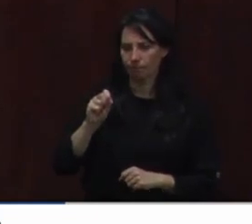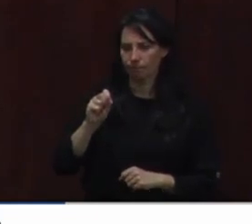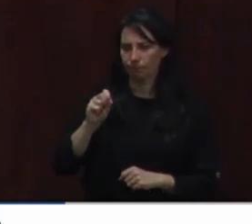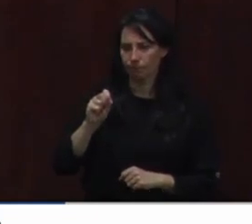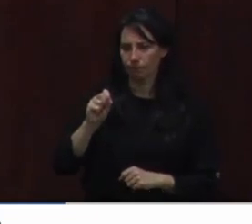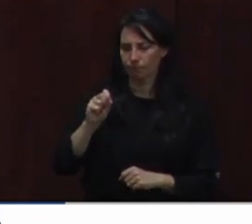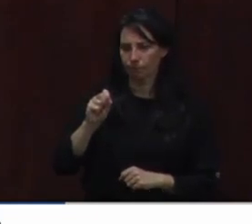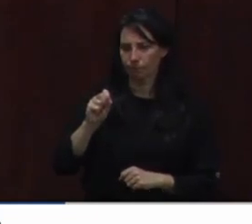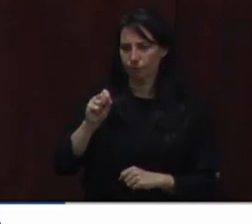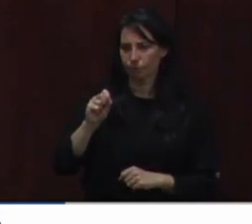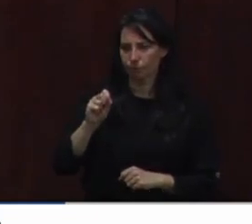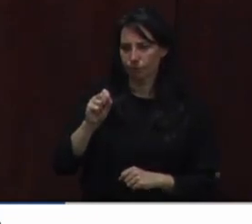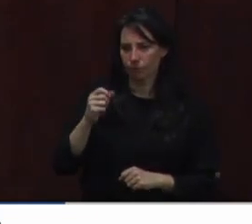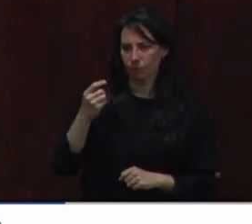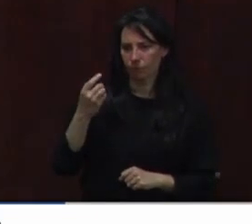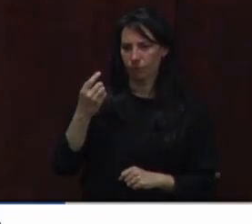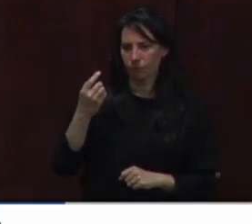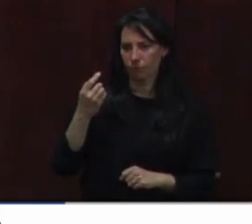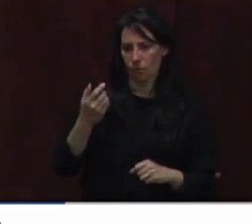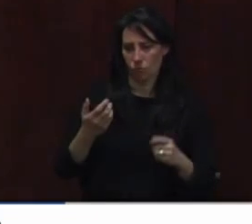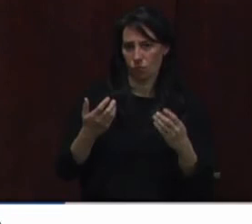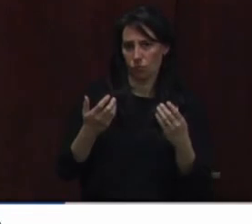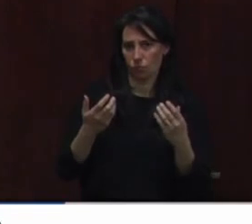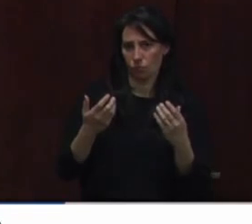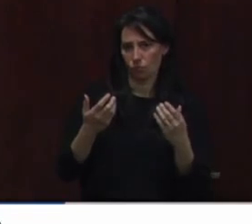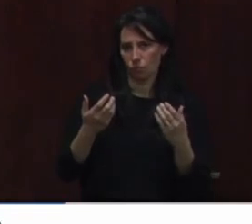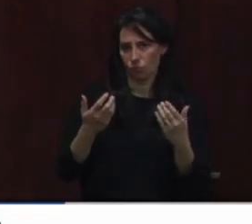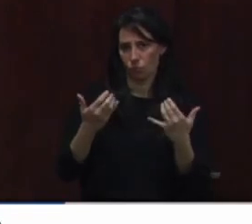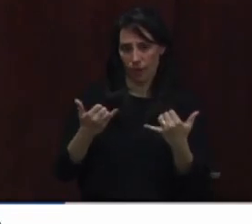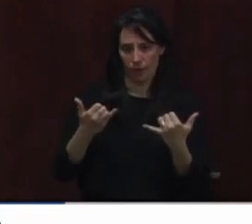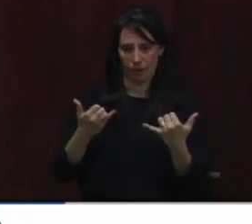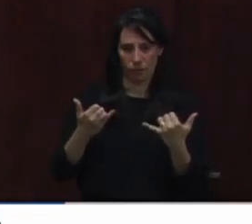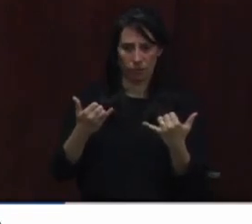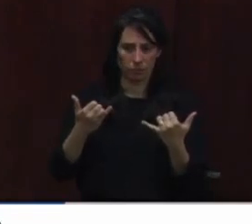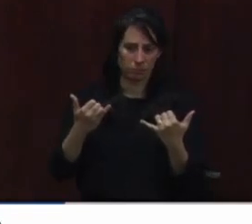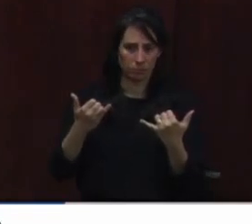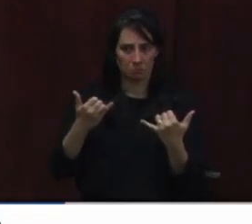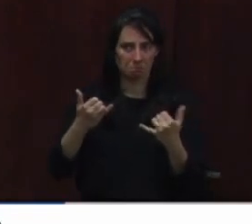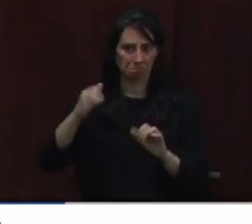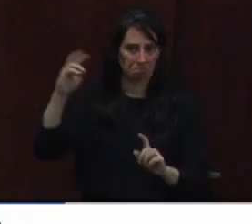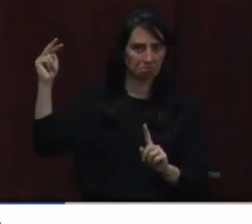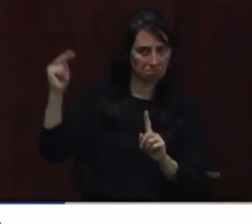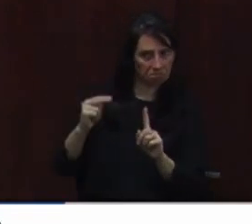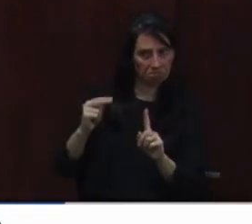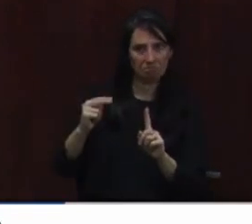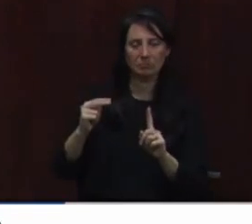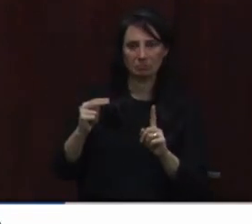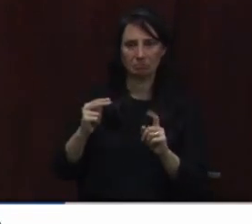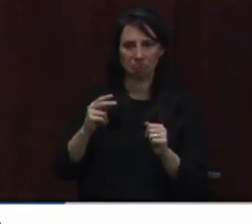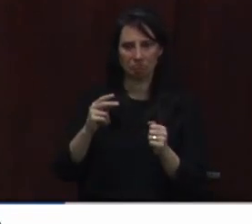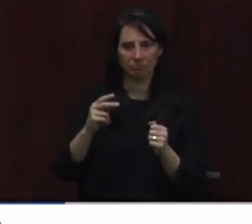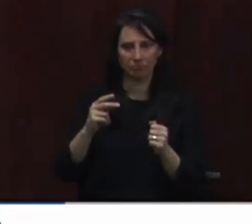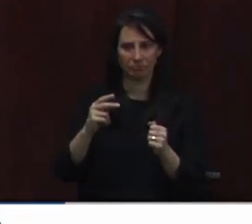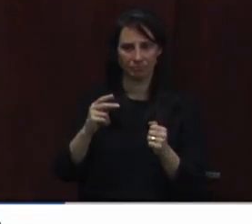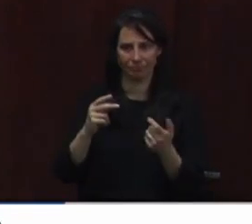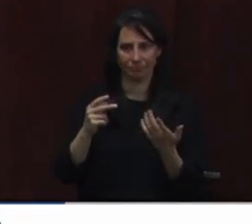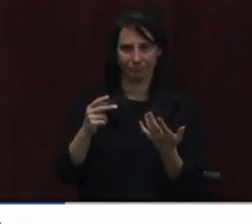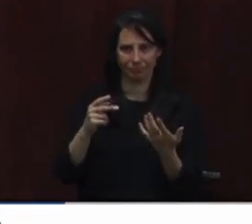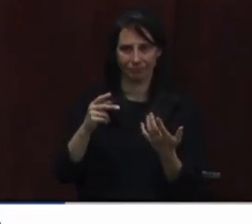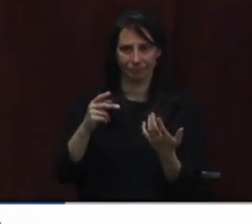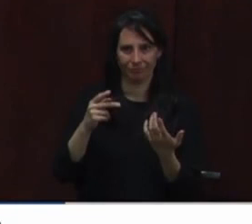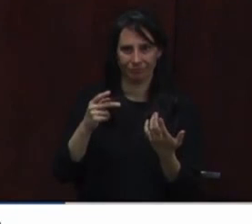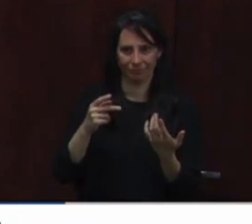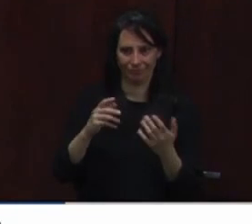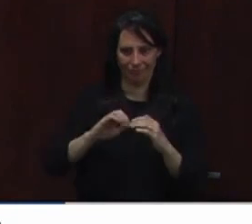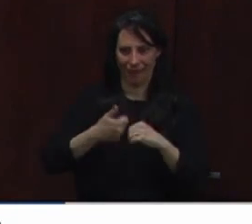kind of national and statewide vaccinations is that political boundaries should not be a determination of how the programs are